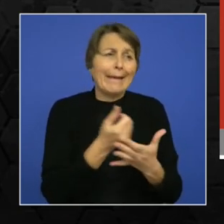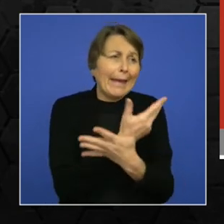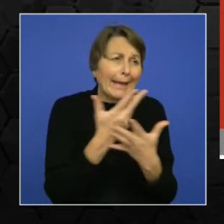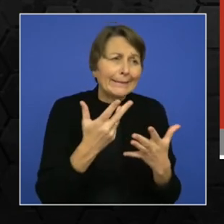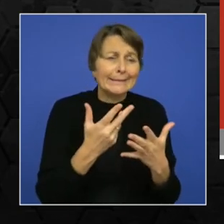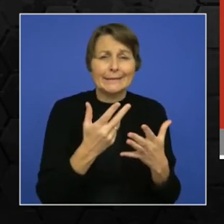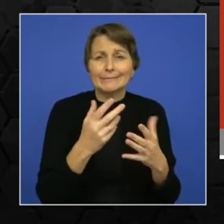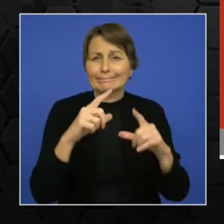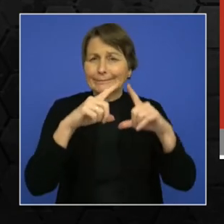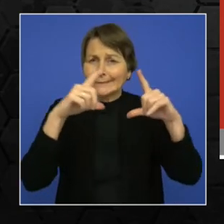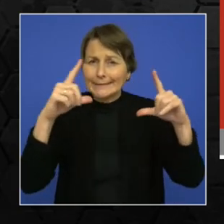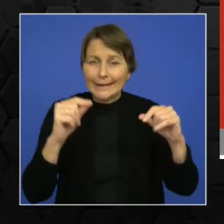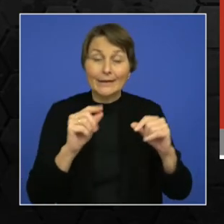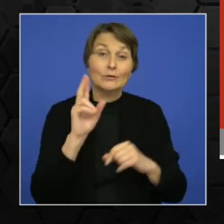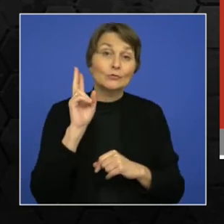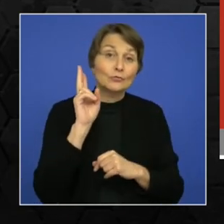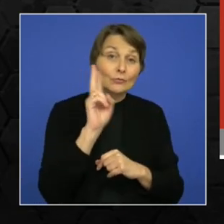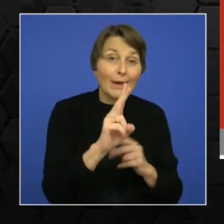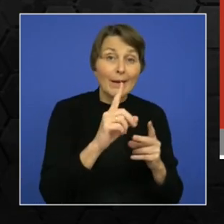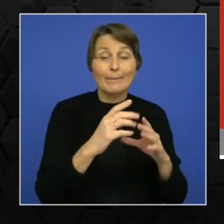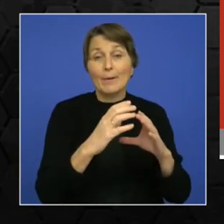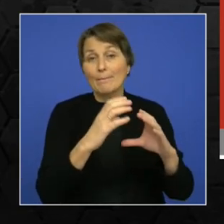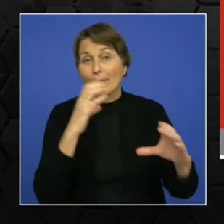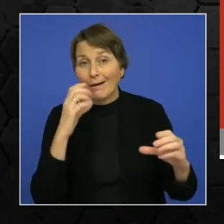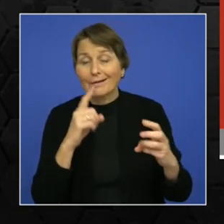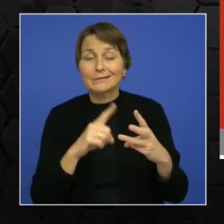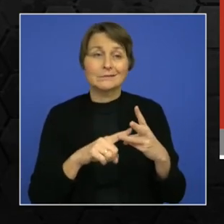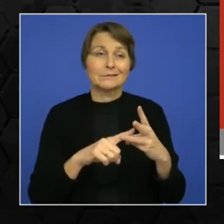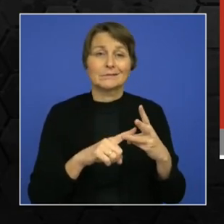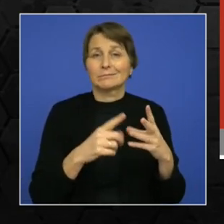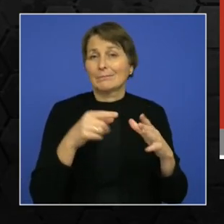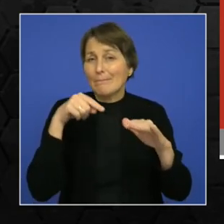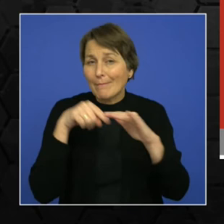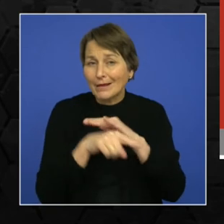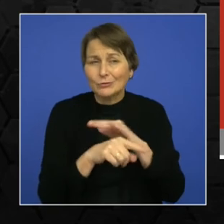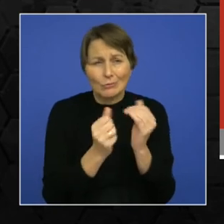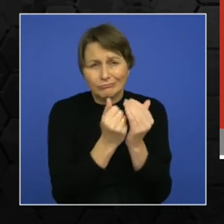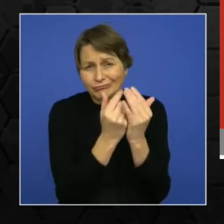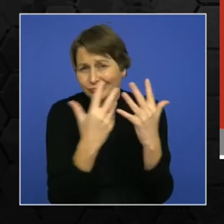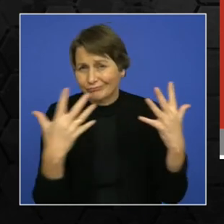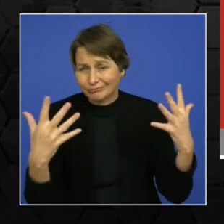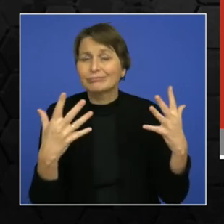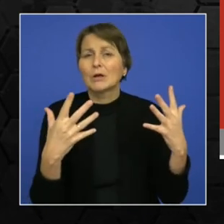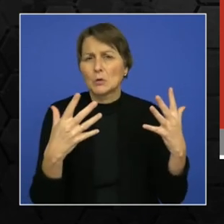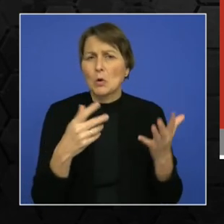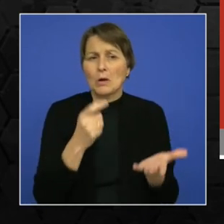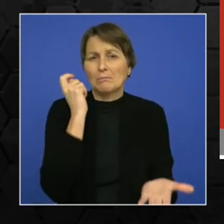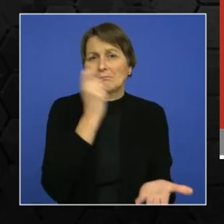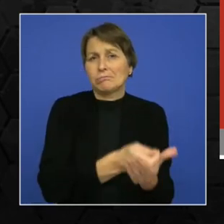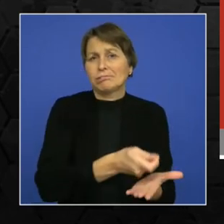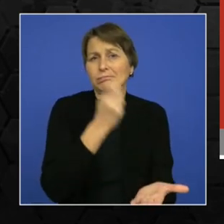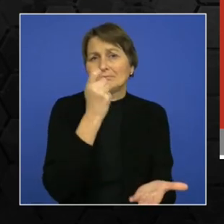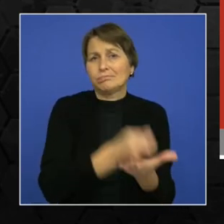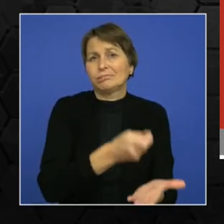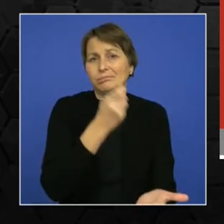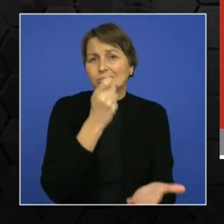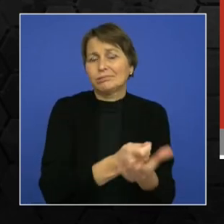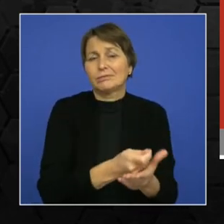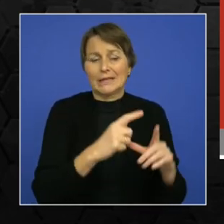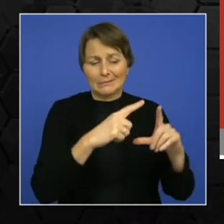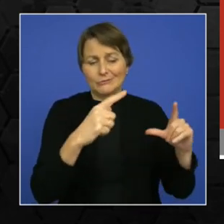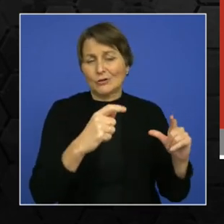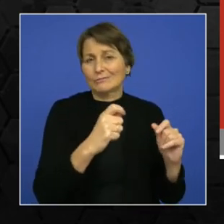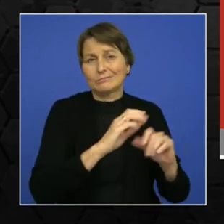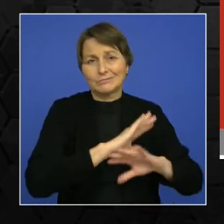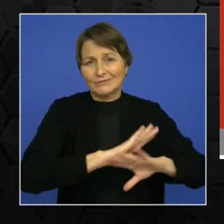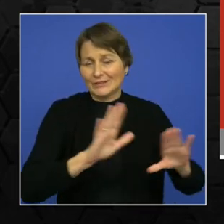and this kiosk is basically reading all the data off of them. And now it has details. It has the passengers complete details regarding travel. It can